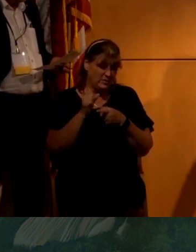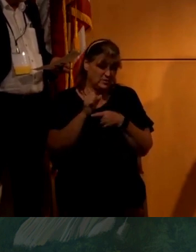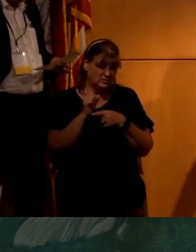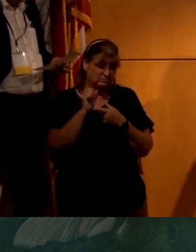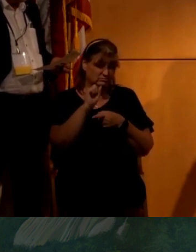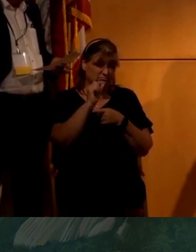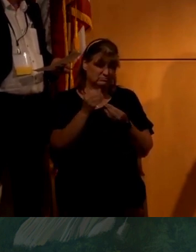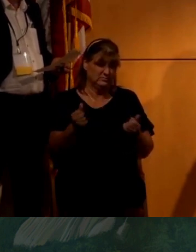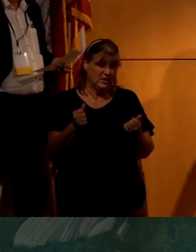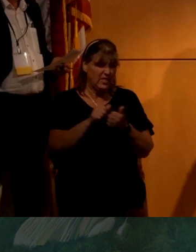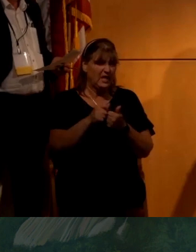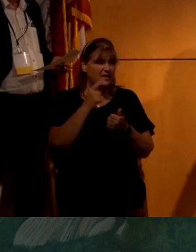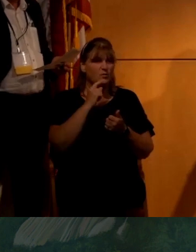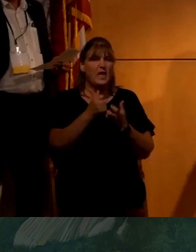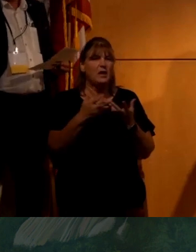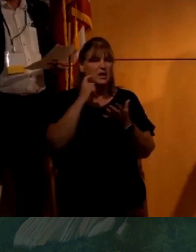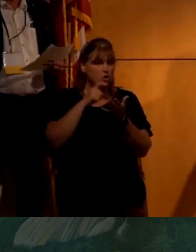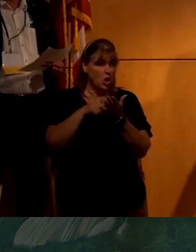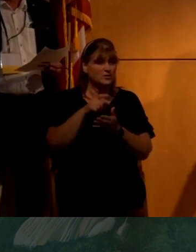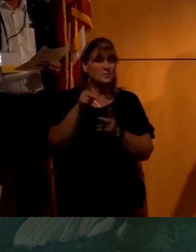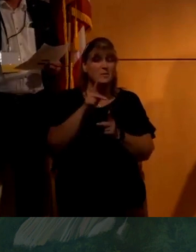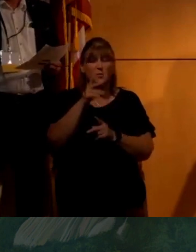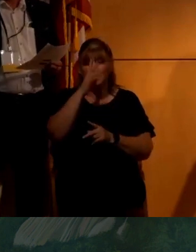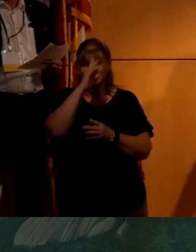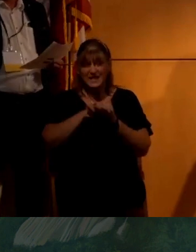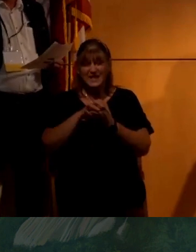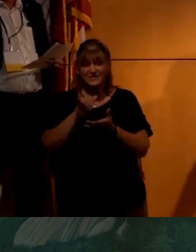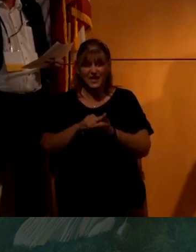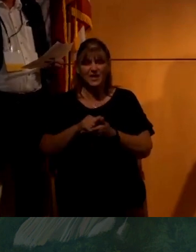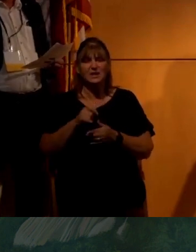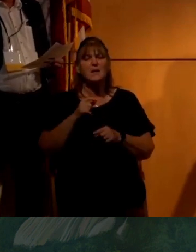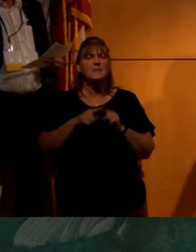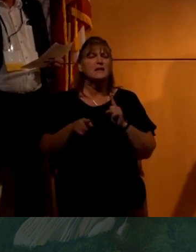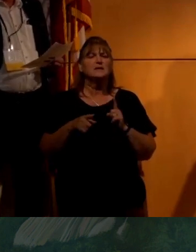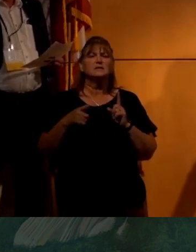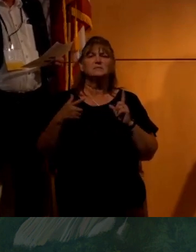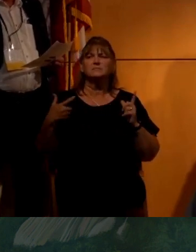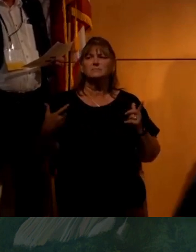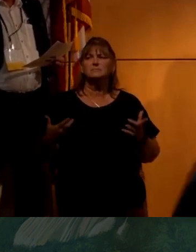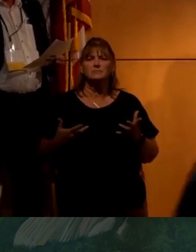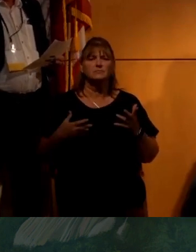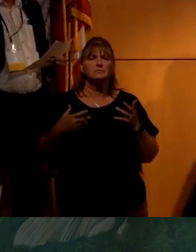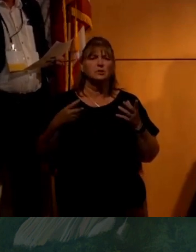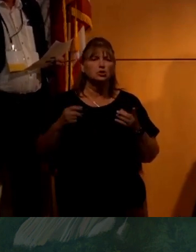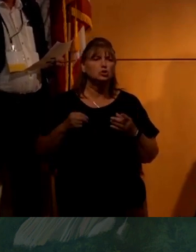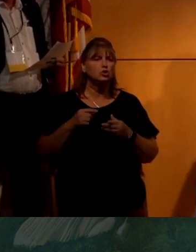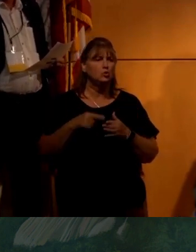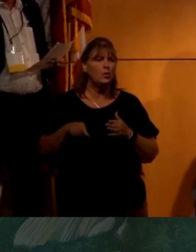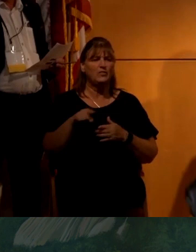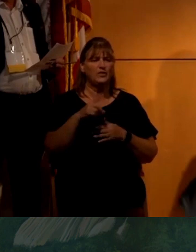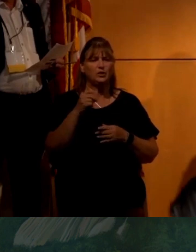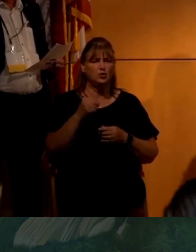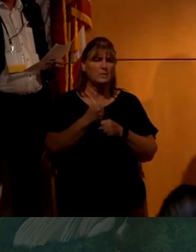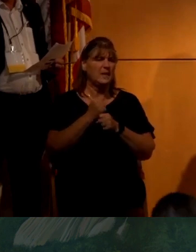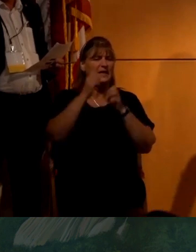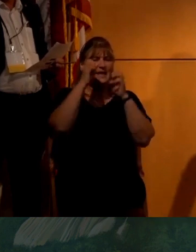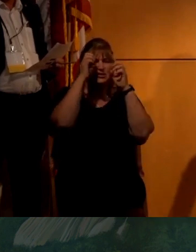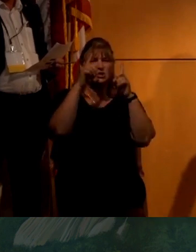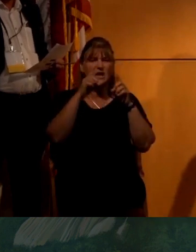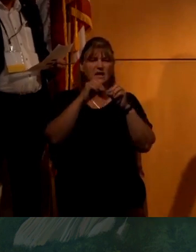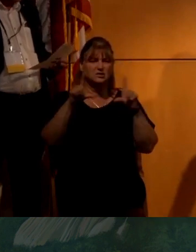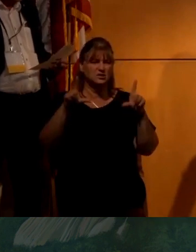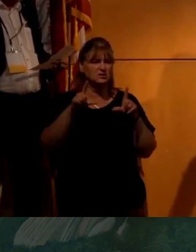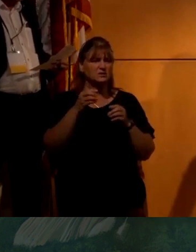actually acknowledging that people believe these conspiracy theories just, you know, do, do what they're doing, make education sites,